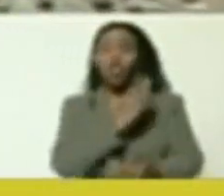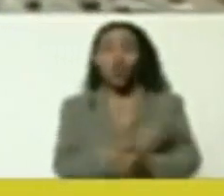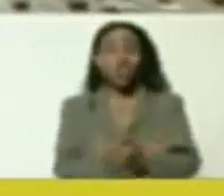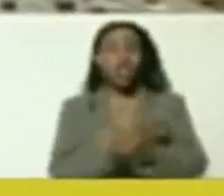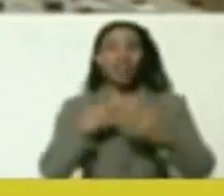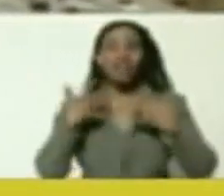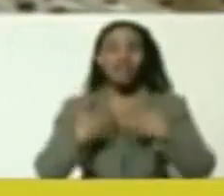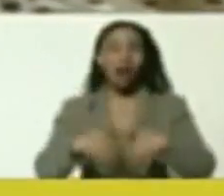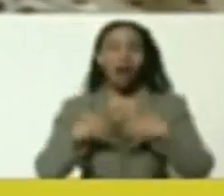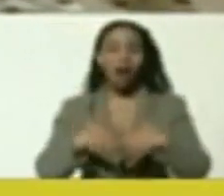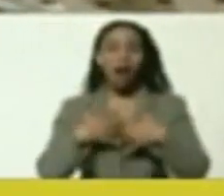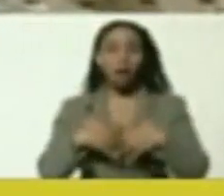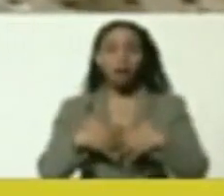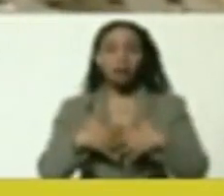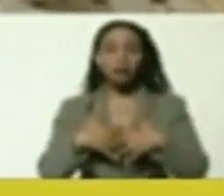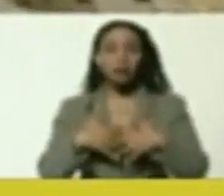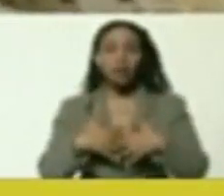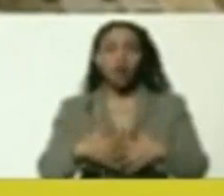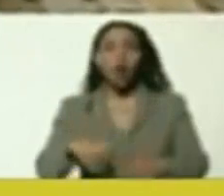with a strong industry,